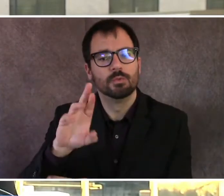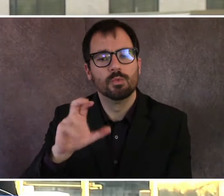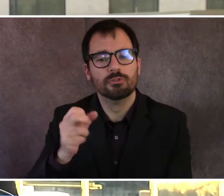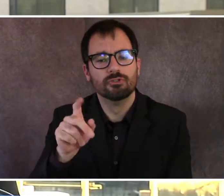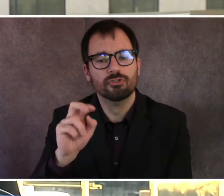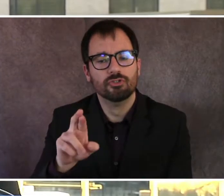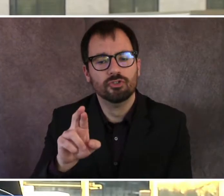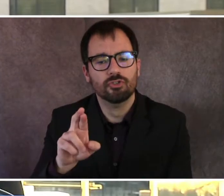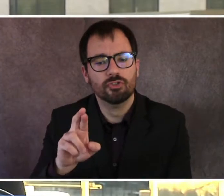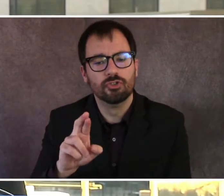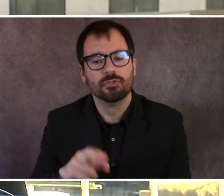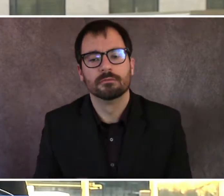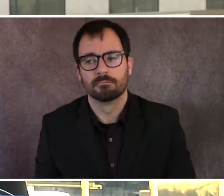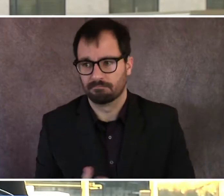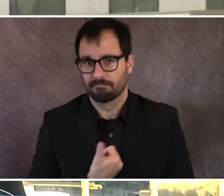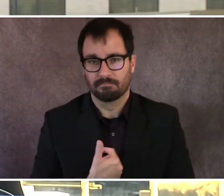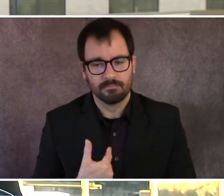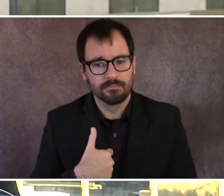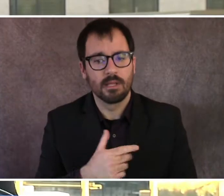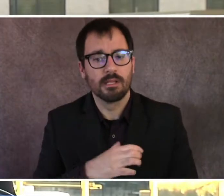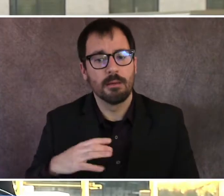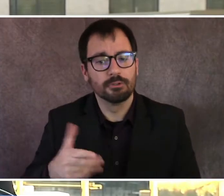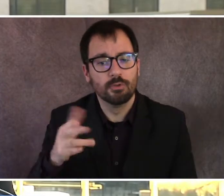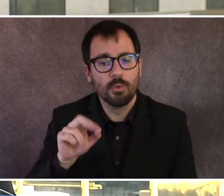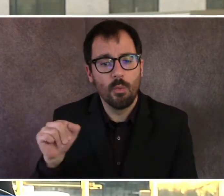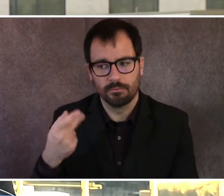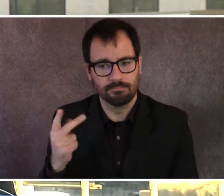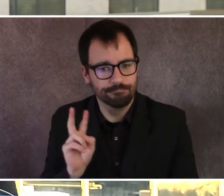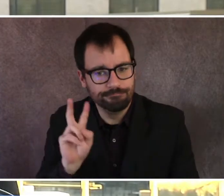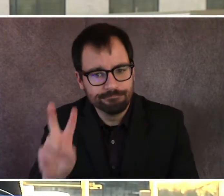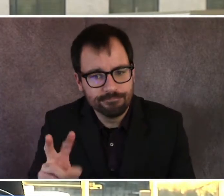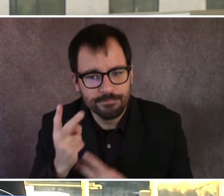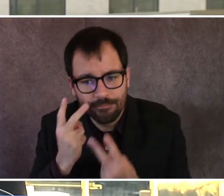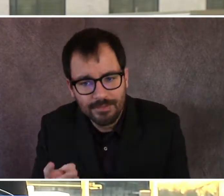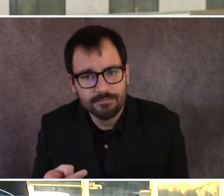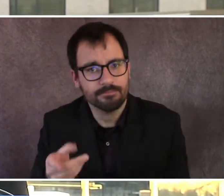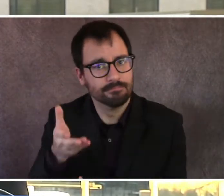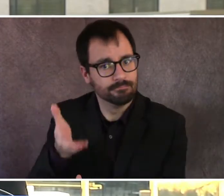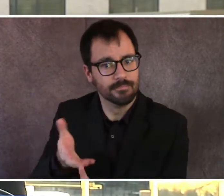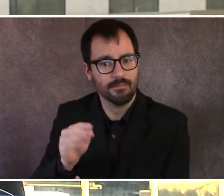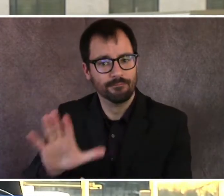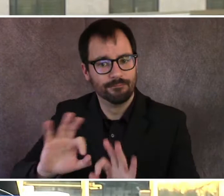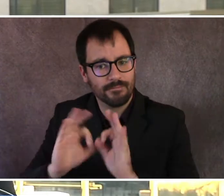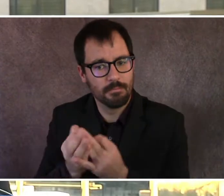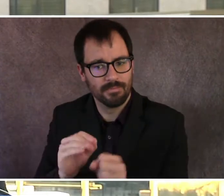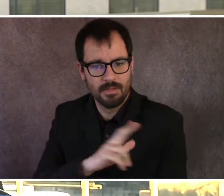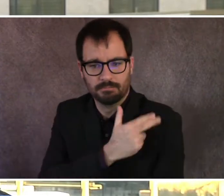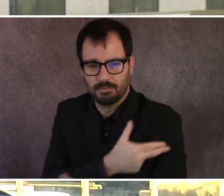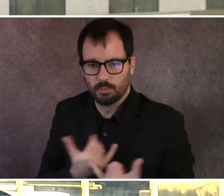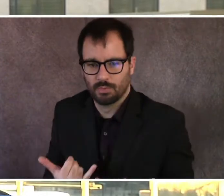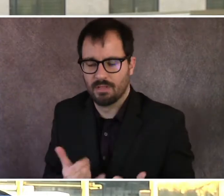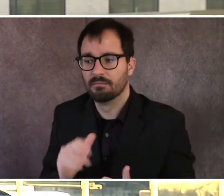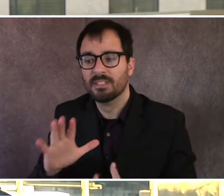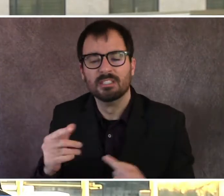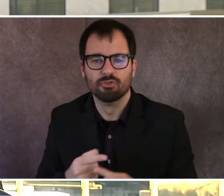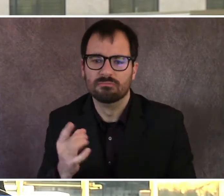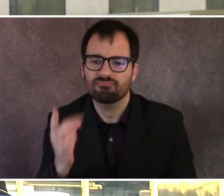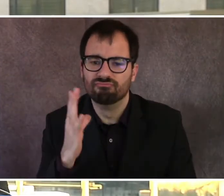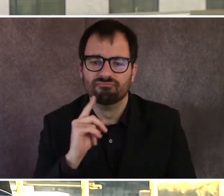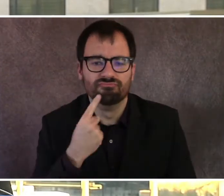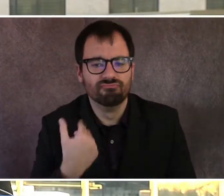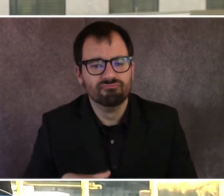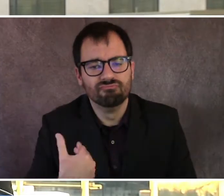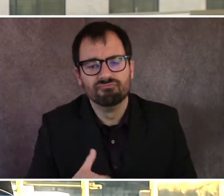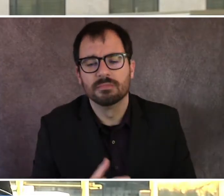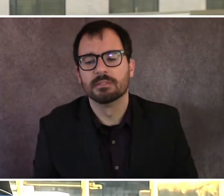went to visit him and his family in the hospital today. His injuries are serious, and both he and his family need our prayers